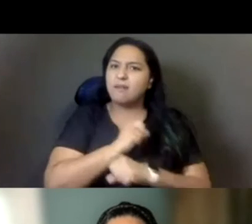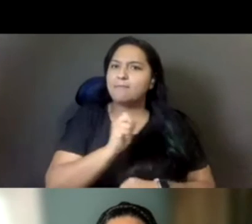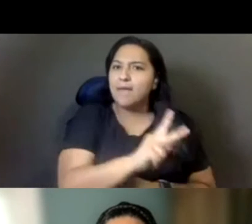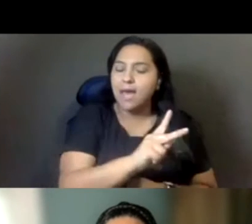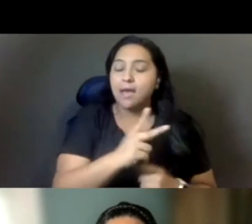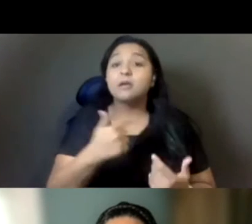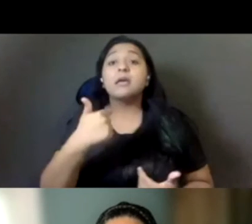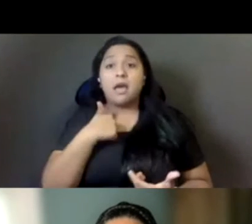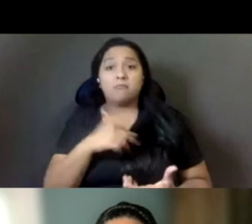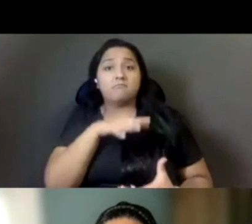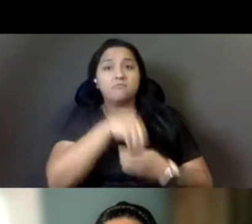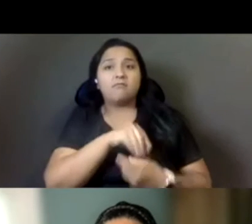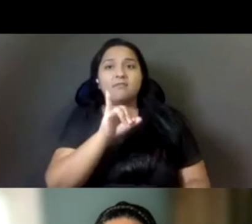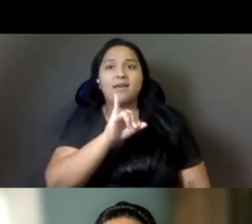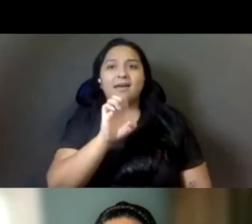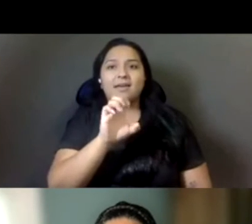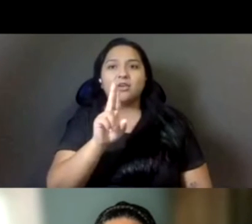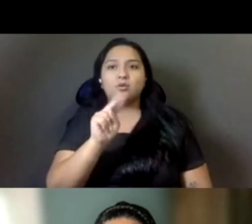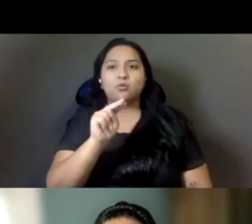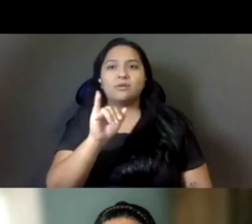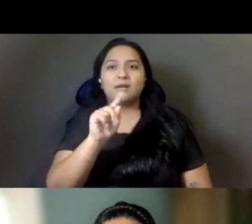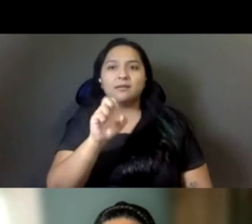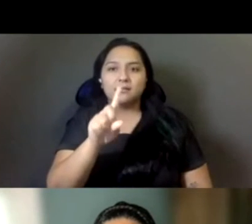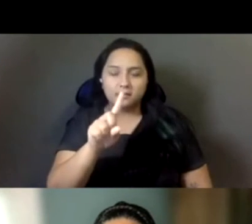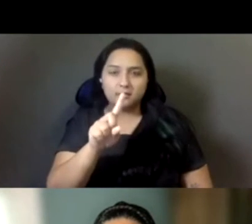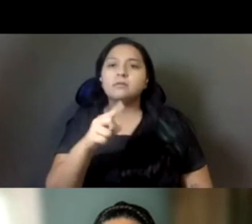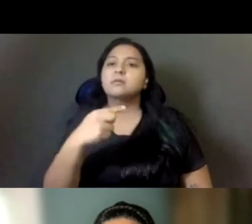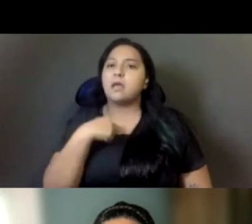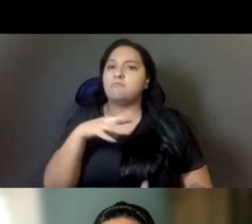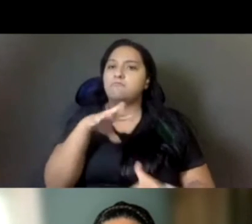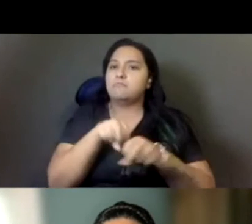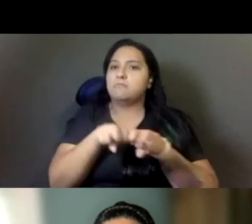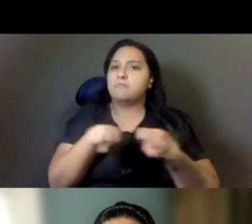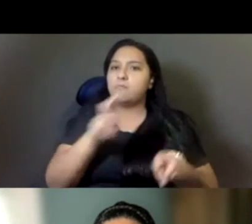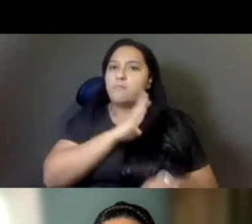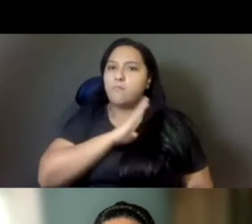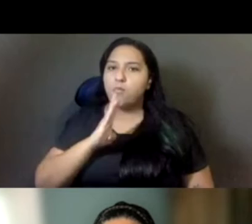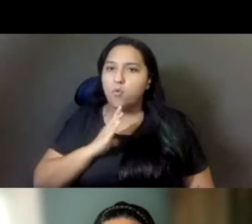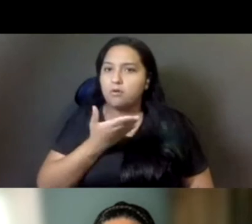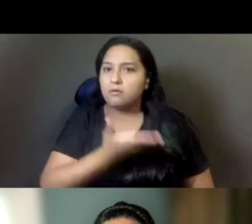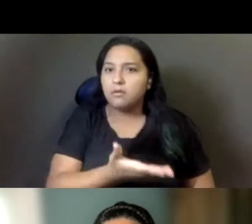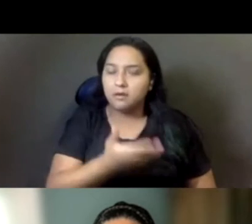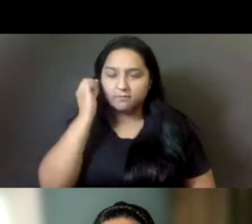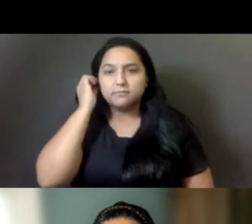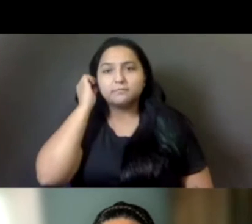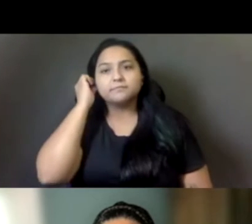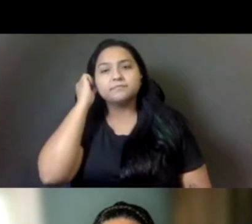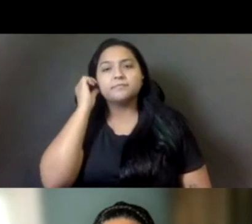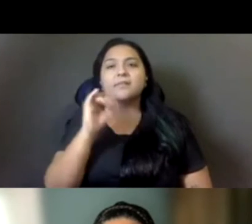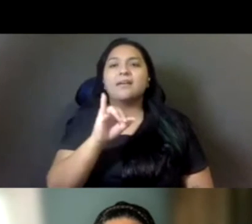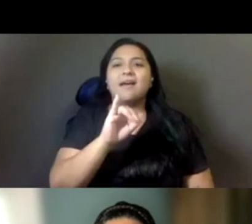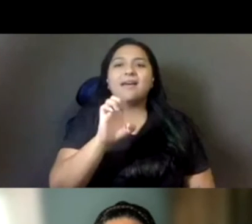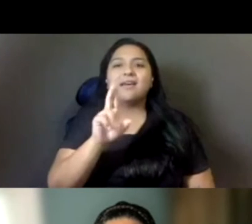IE United and I sit on the board of IE United. IE United is one of the organizations